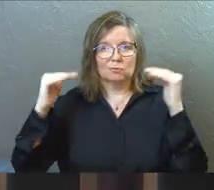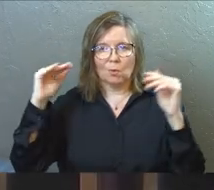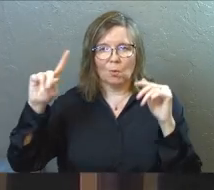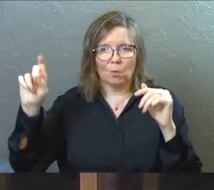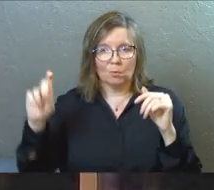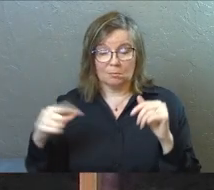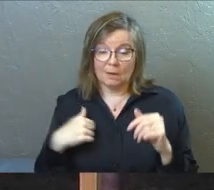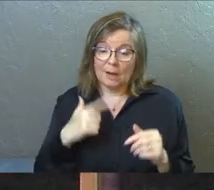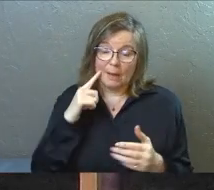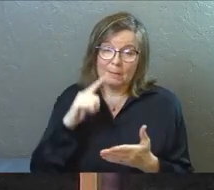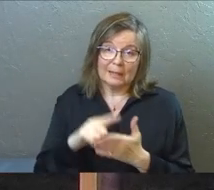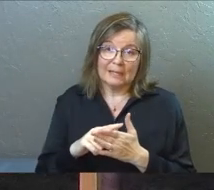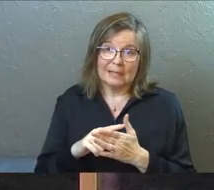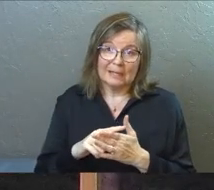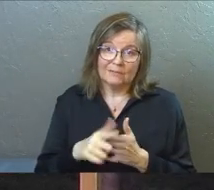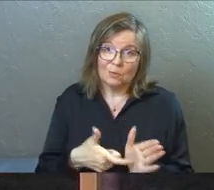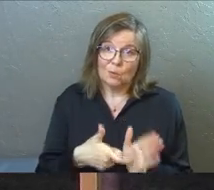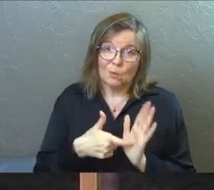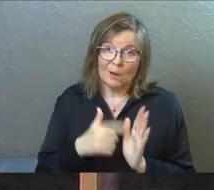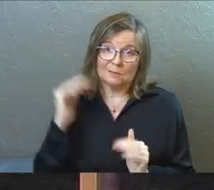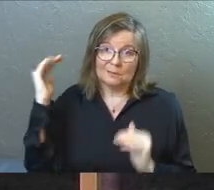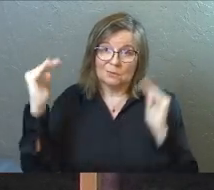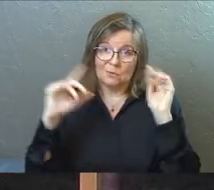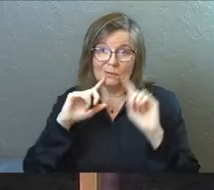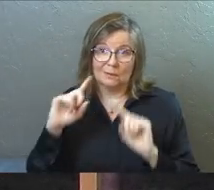And I believe it demands a grown-up answer.